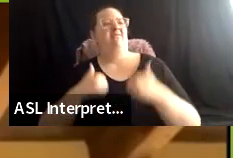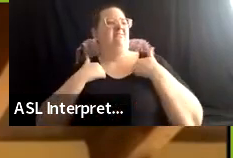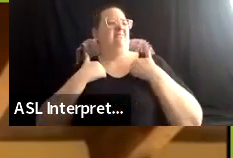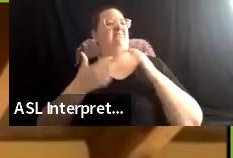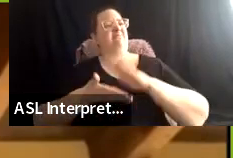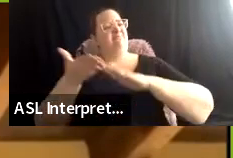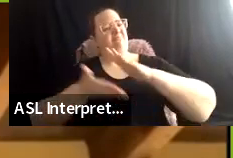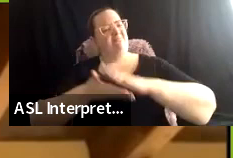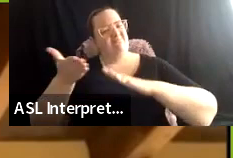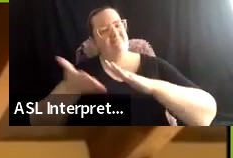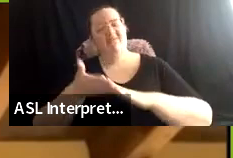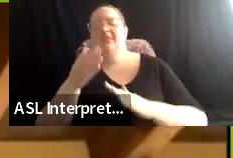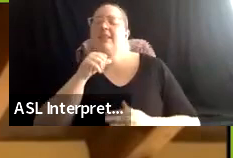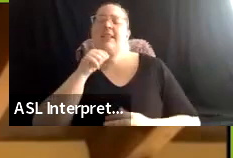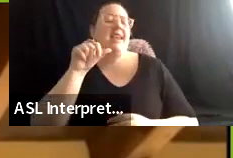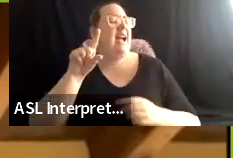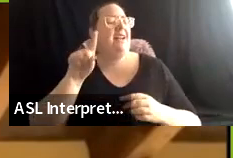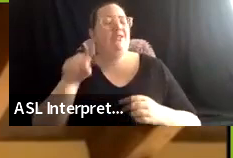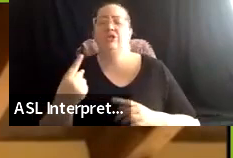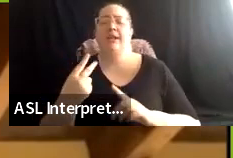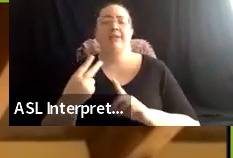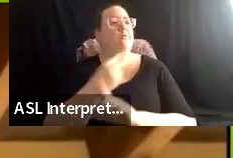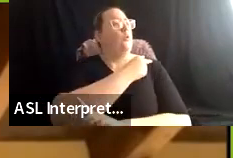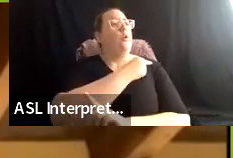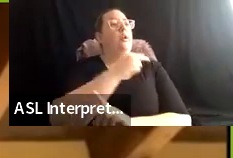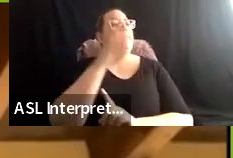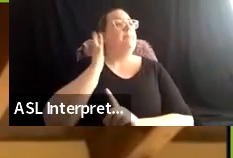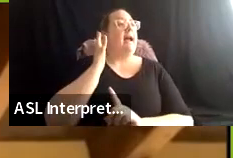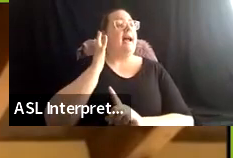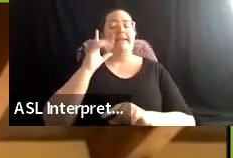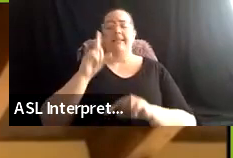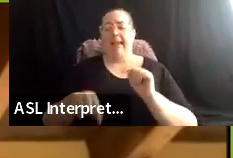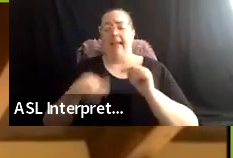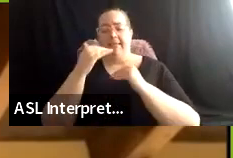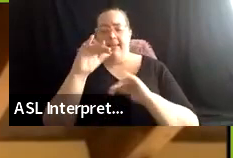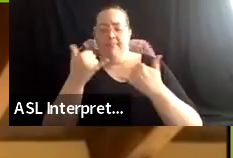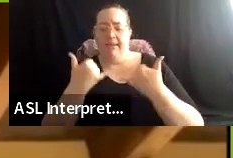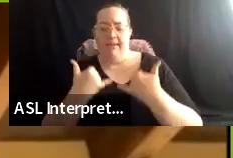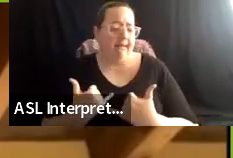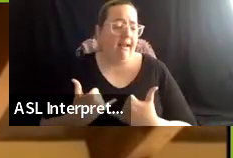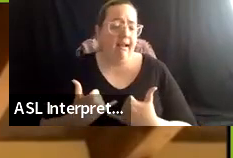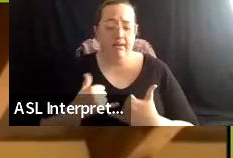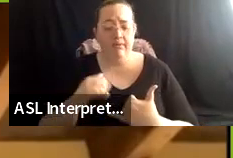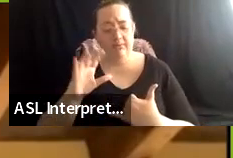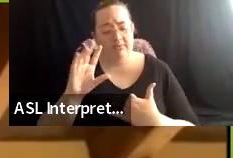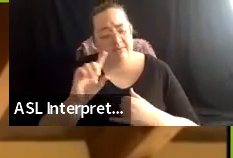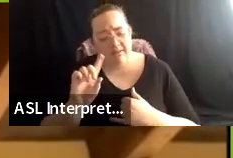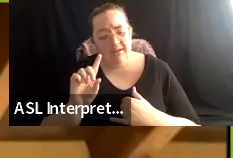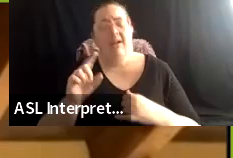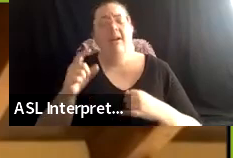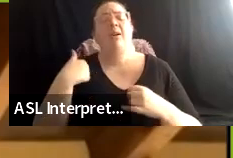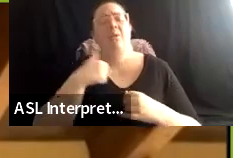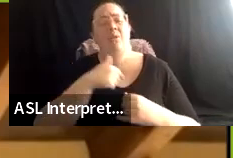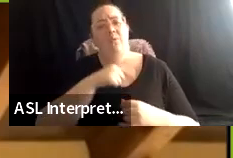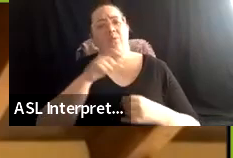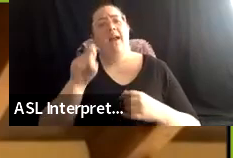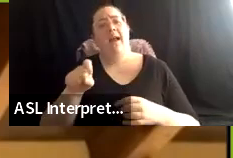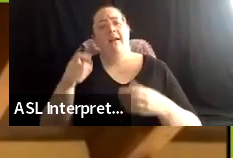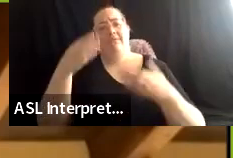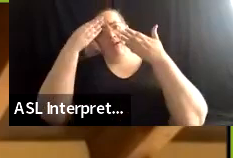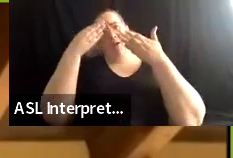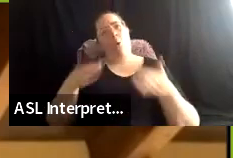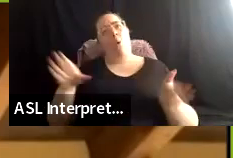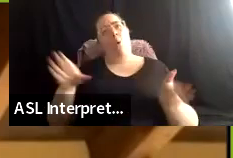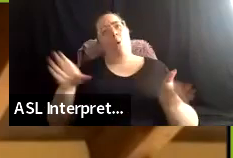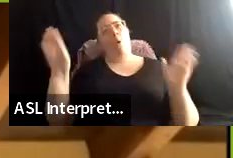back to the past and it can't just be limited to the present, but open to, you know, what, what the possibilities, um,